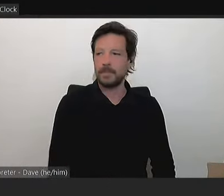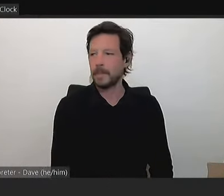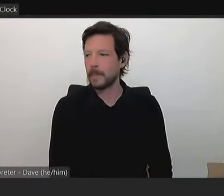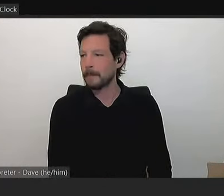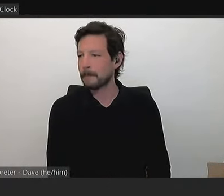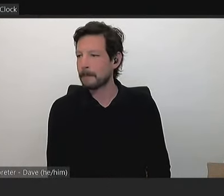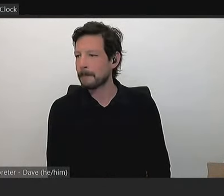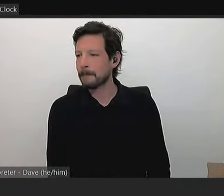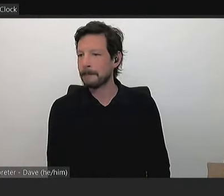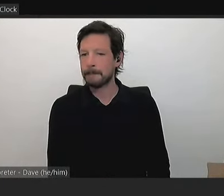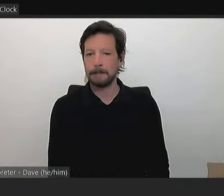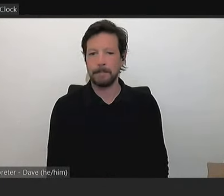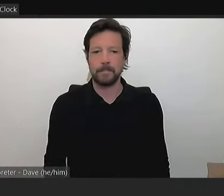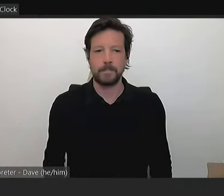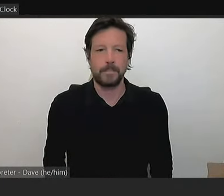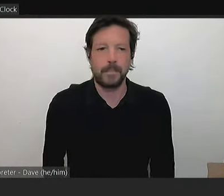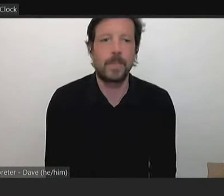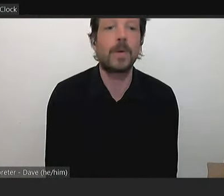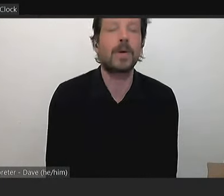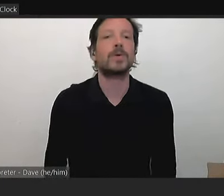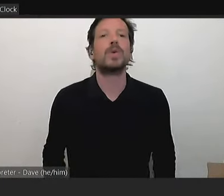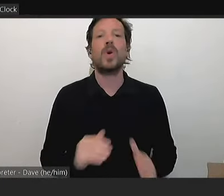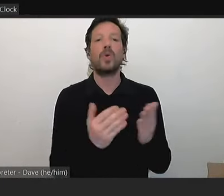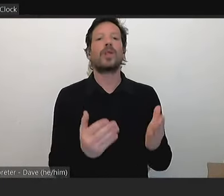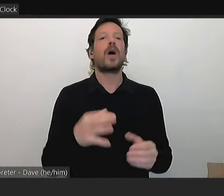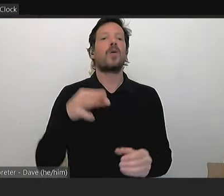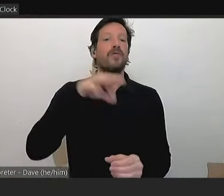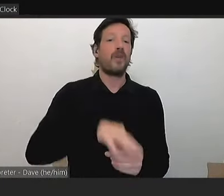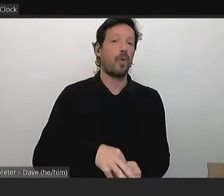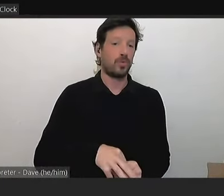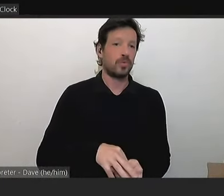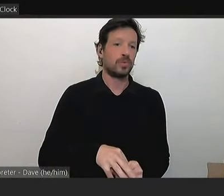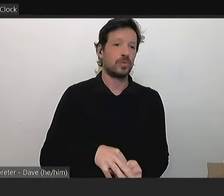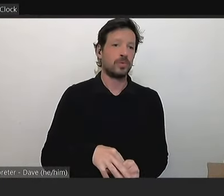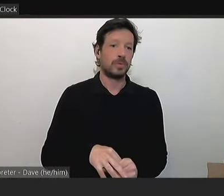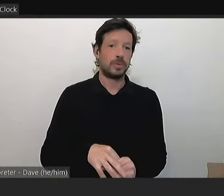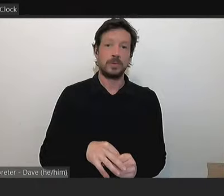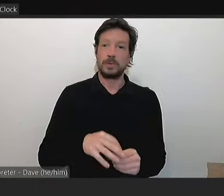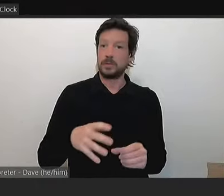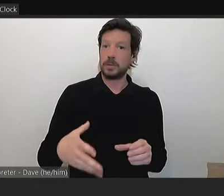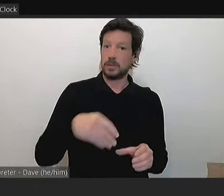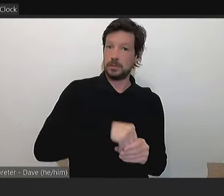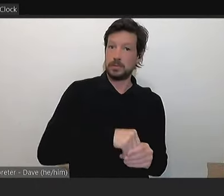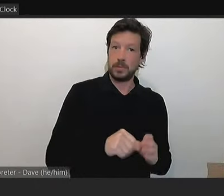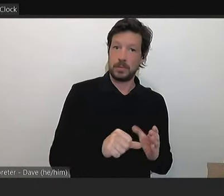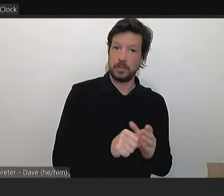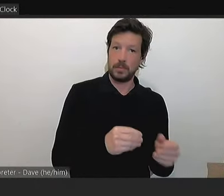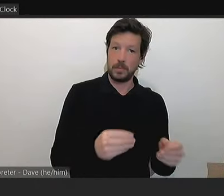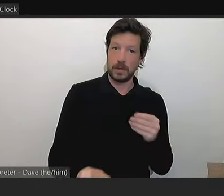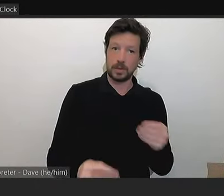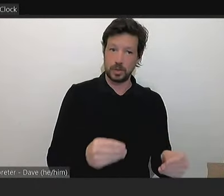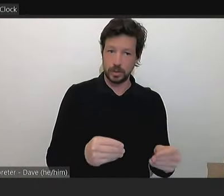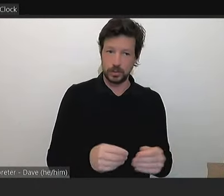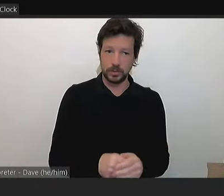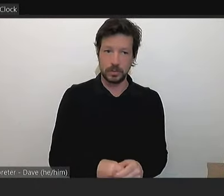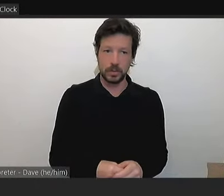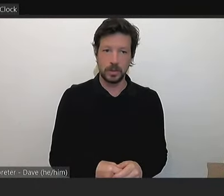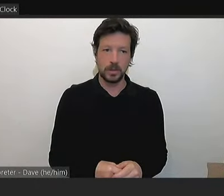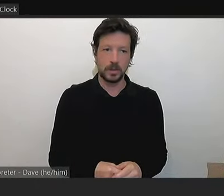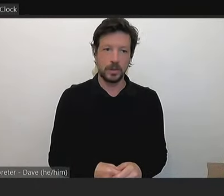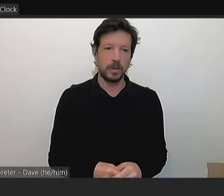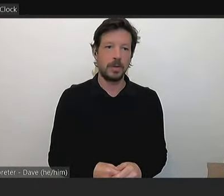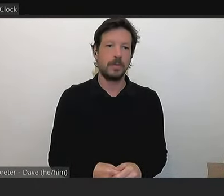I'll be asking for this item to be voted on, whether it'll be included into the budget and it'll be the substantive motion.